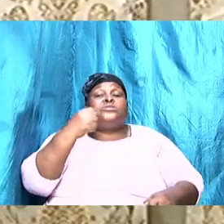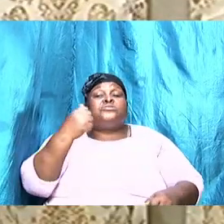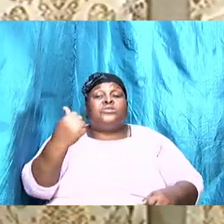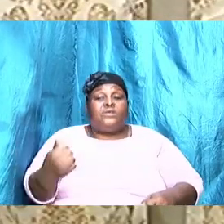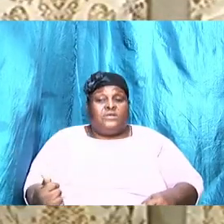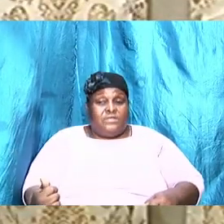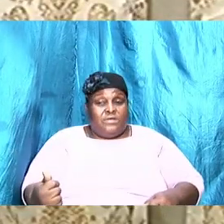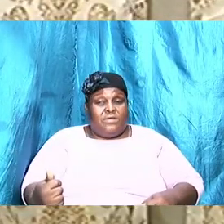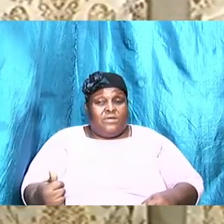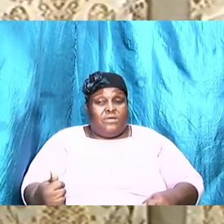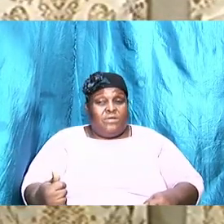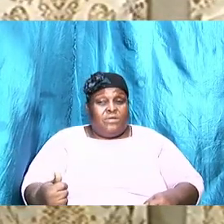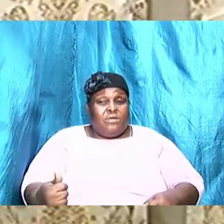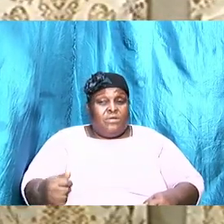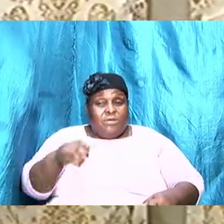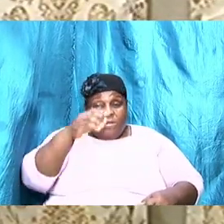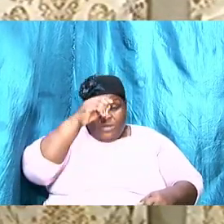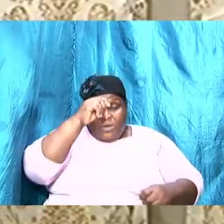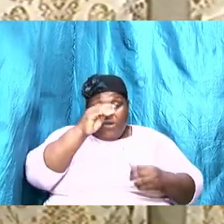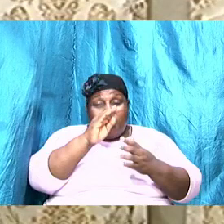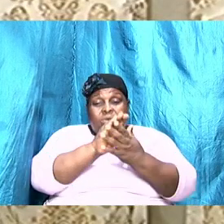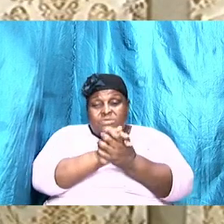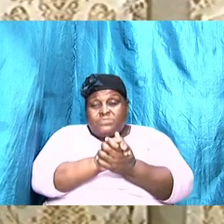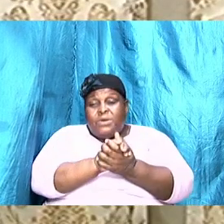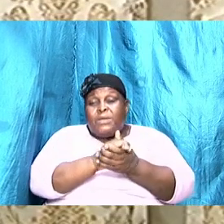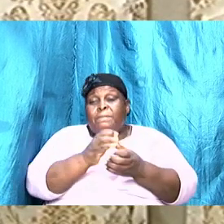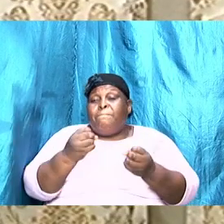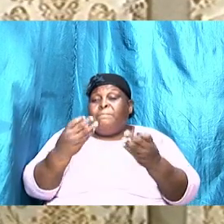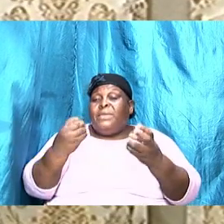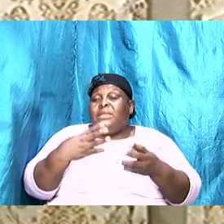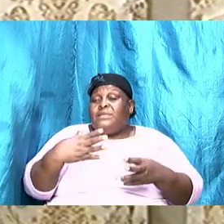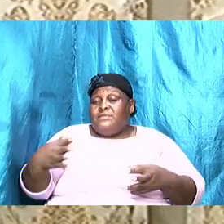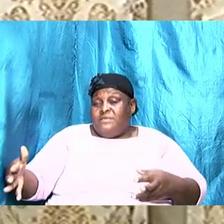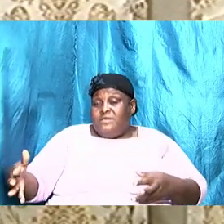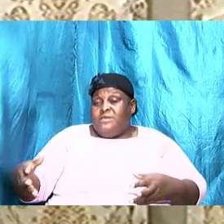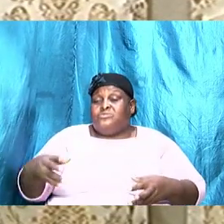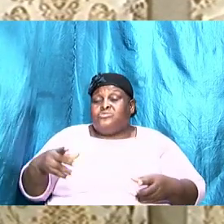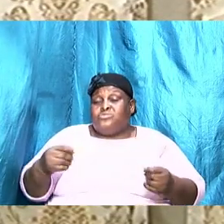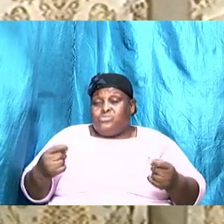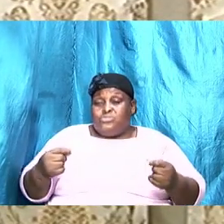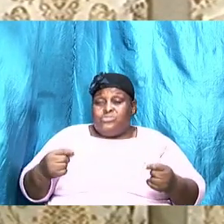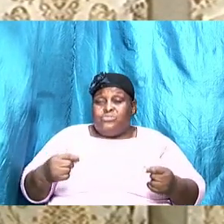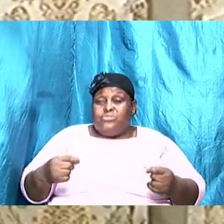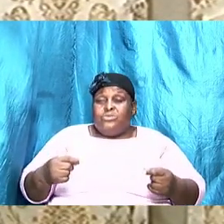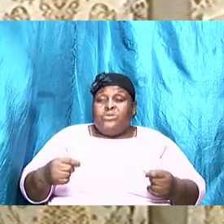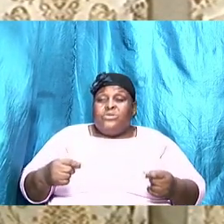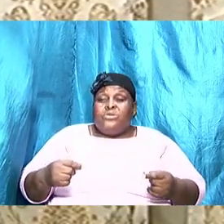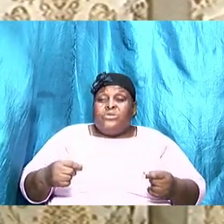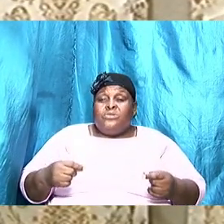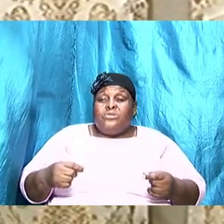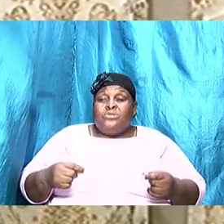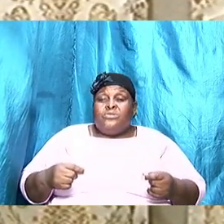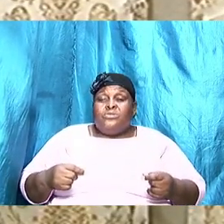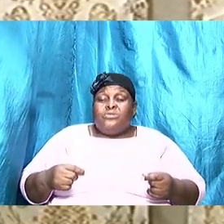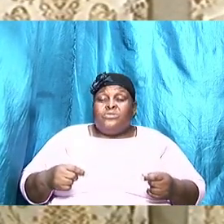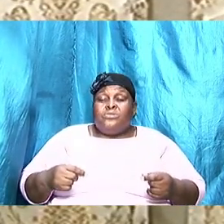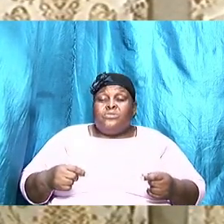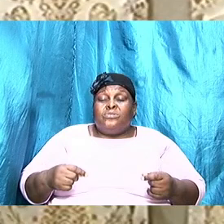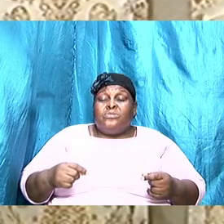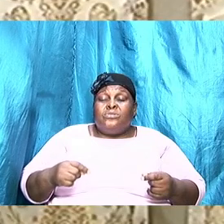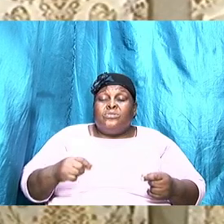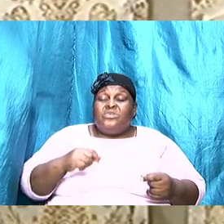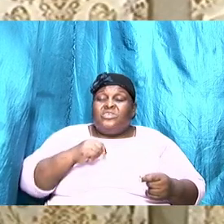a lot of the things that you are doing, many times you might want to move to acquire or accomplish